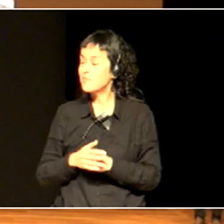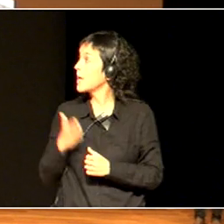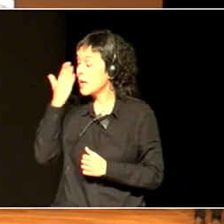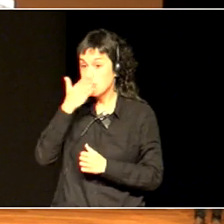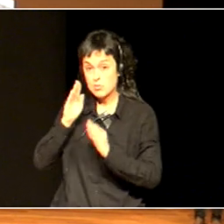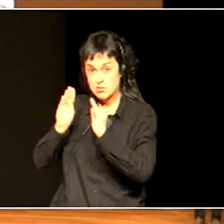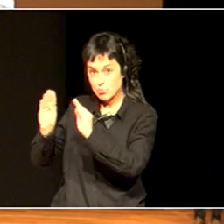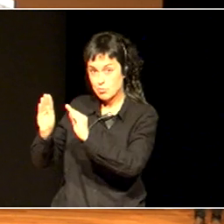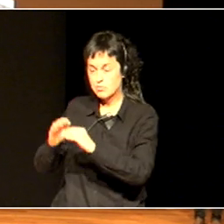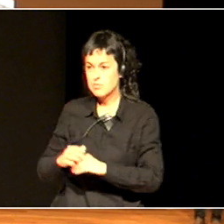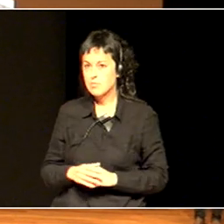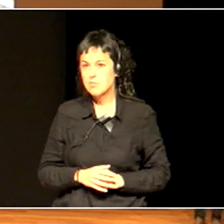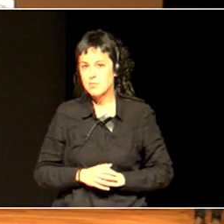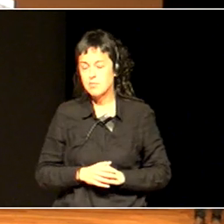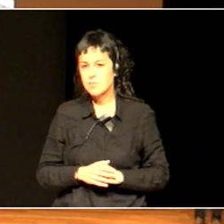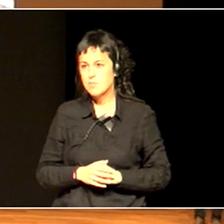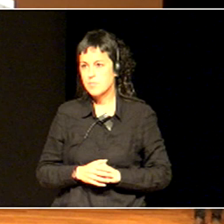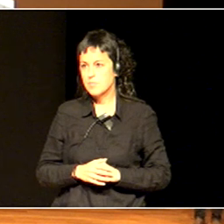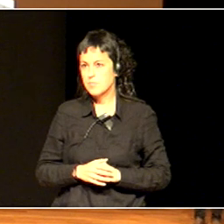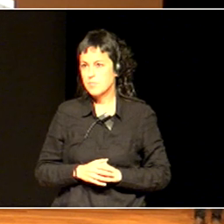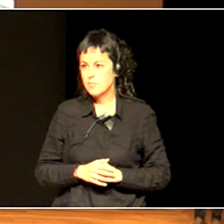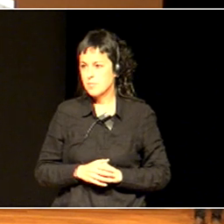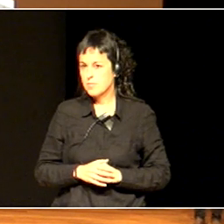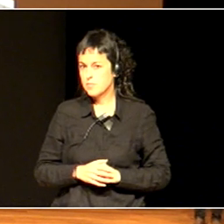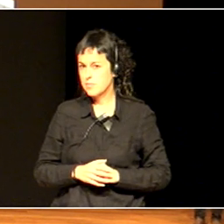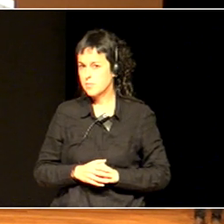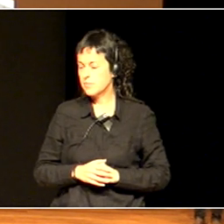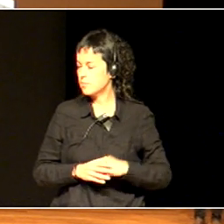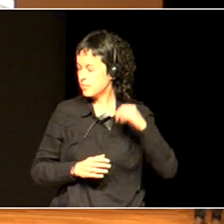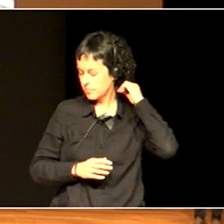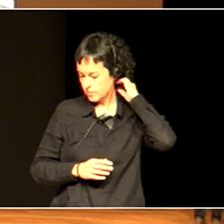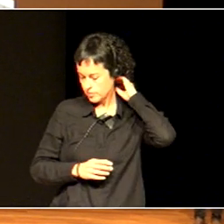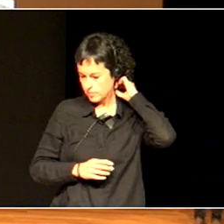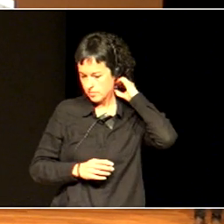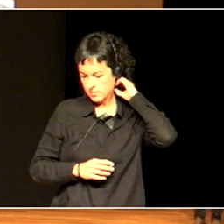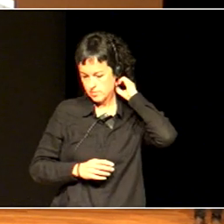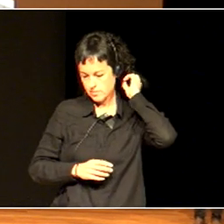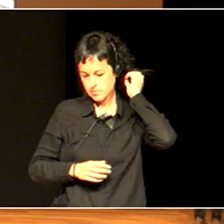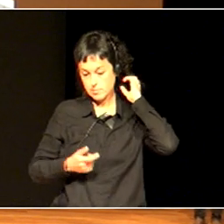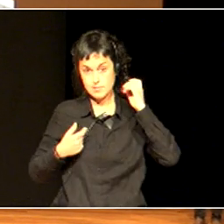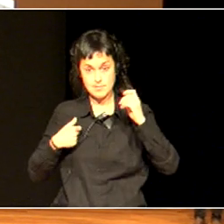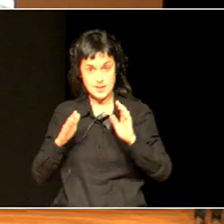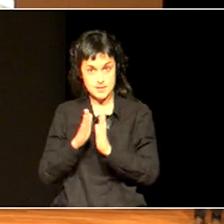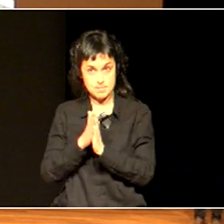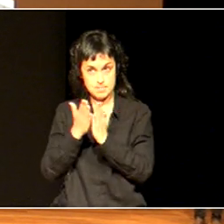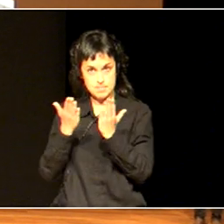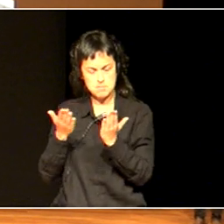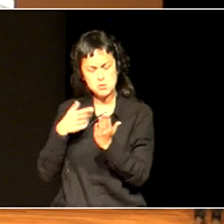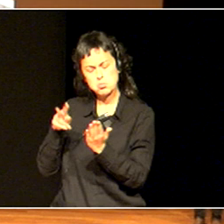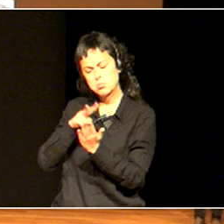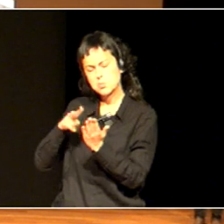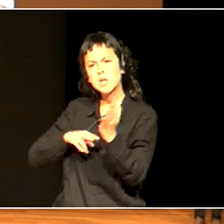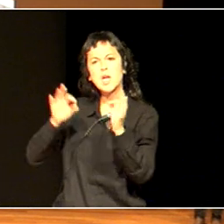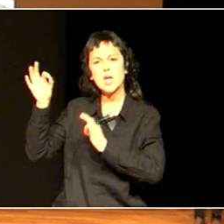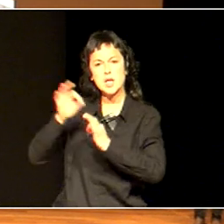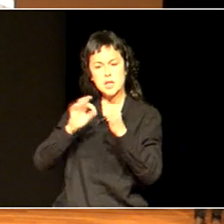look at my book, The Index for Inclusion and then have a day thinking about